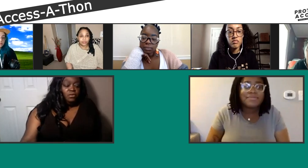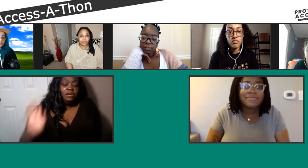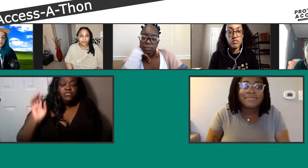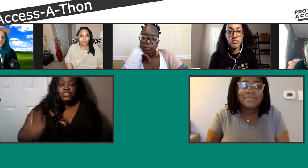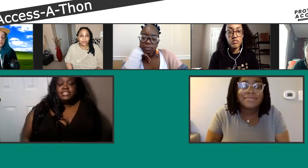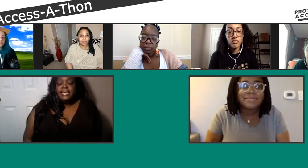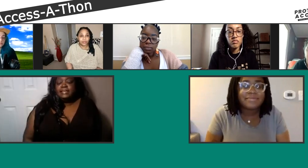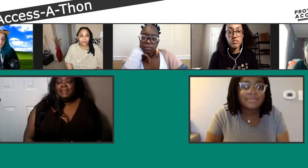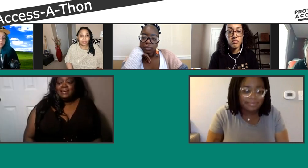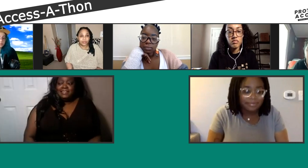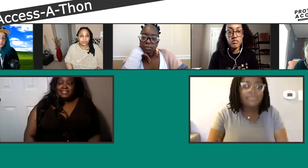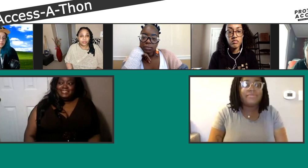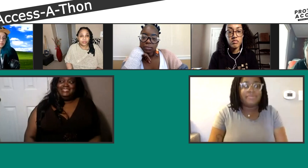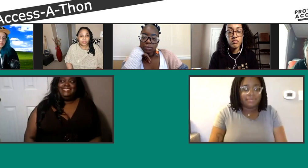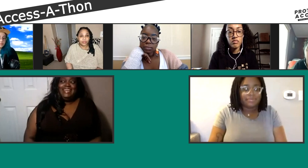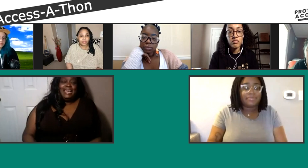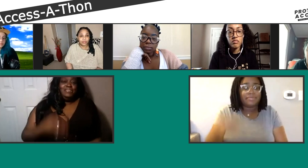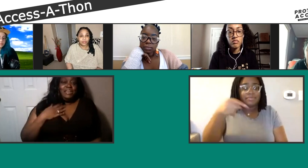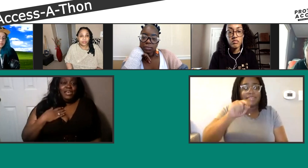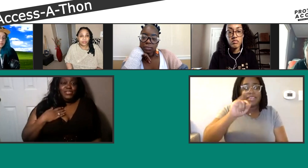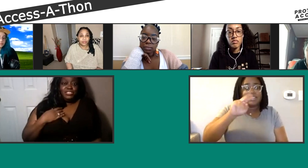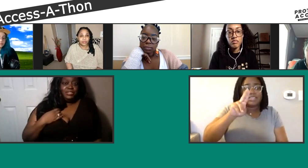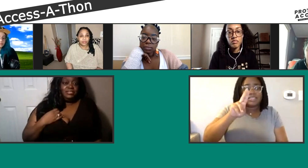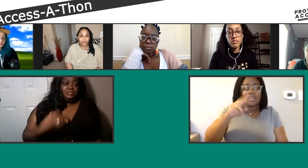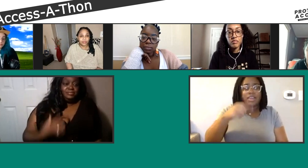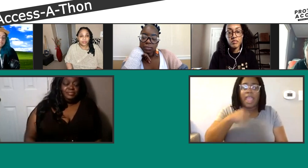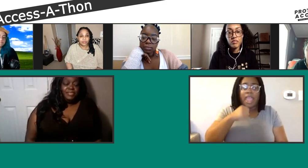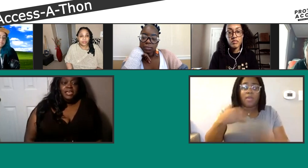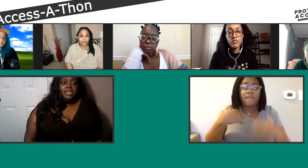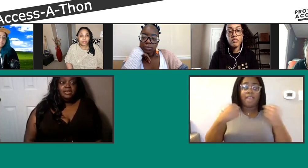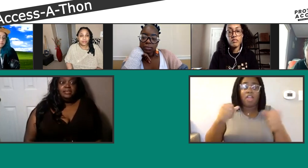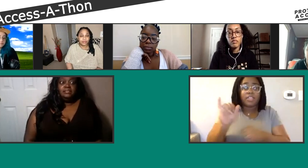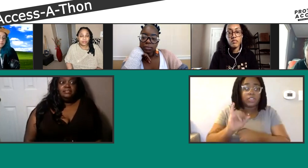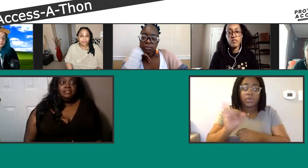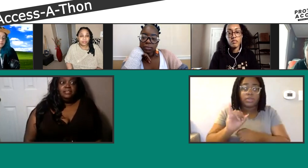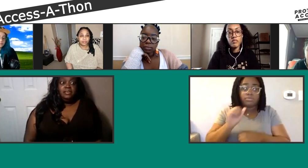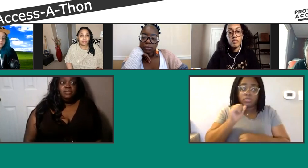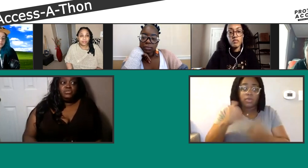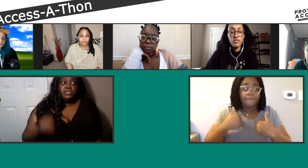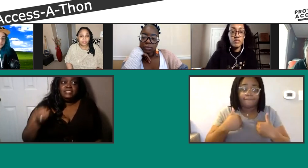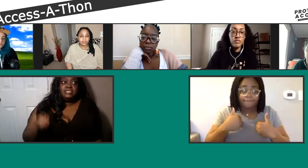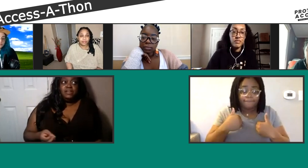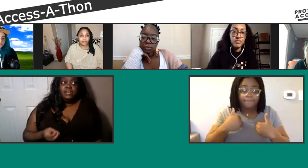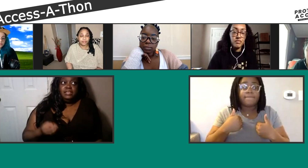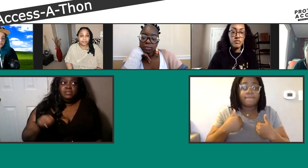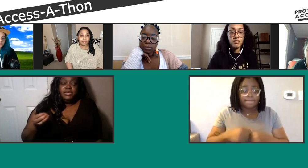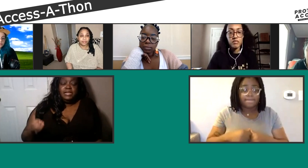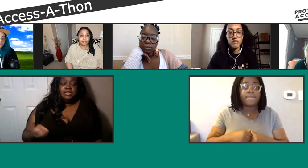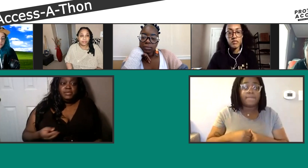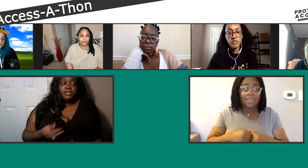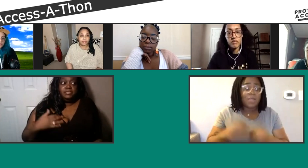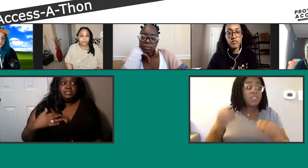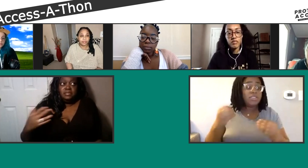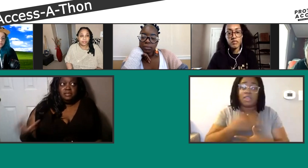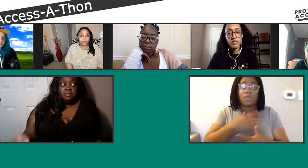Well, I'll go first again. Uh, I don't have health insurance. And it was really scary in the beginning,